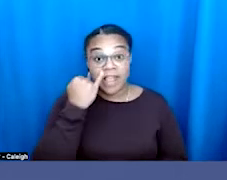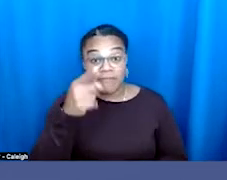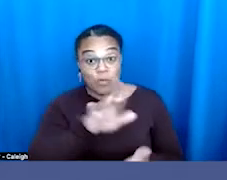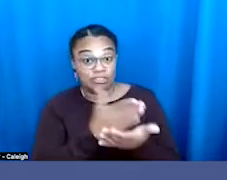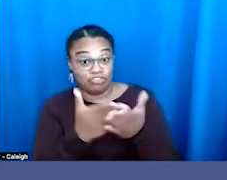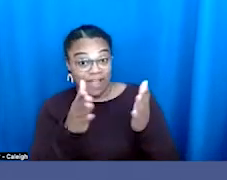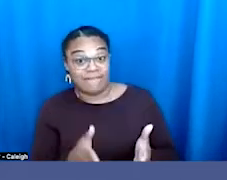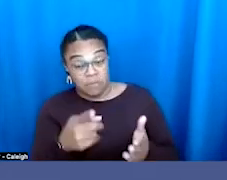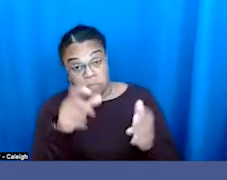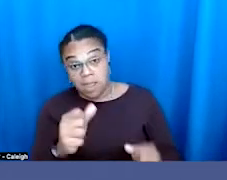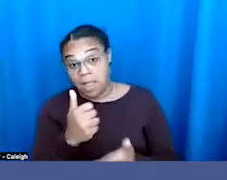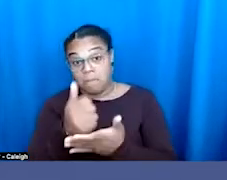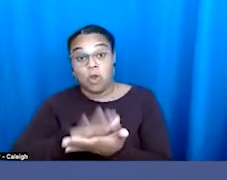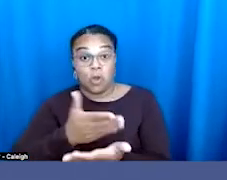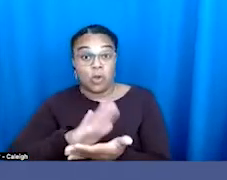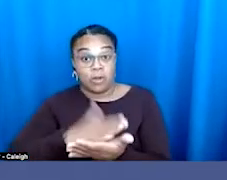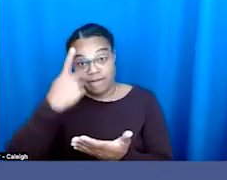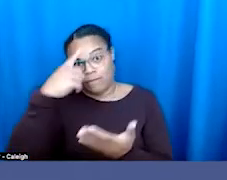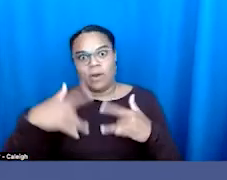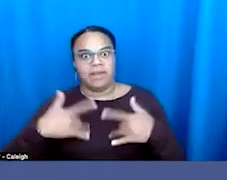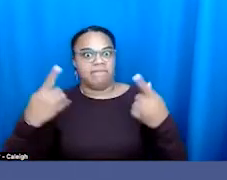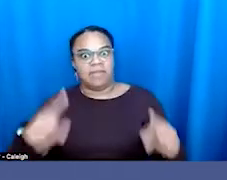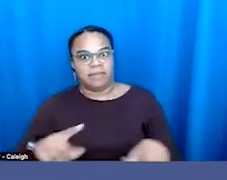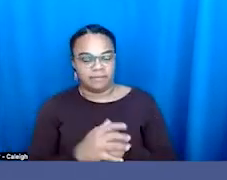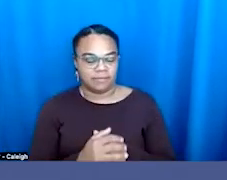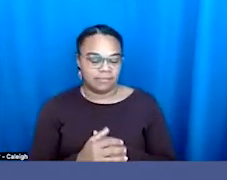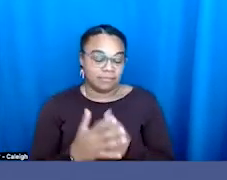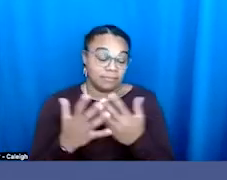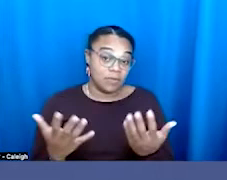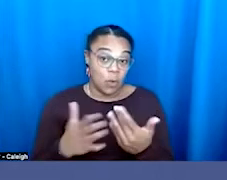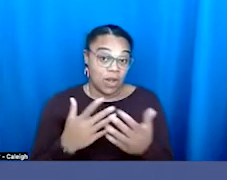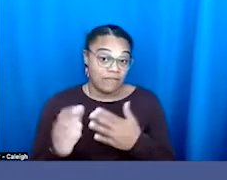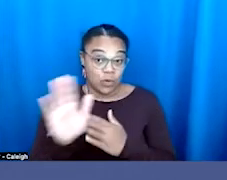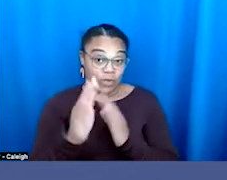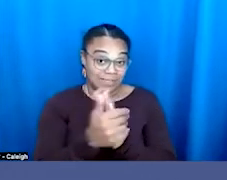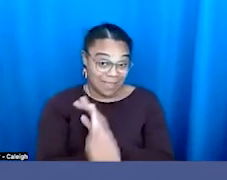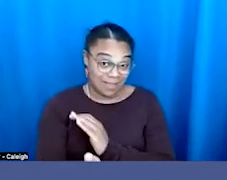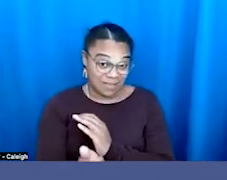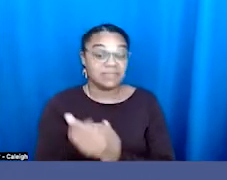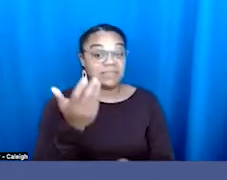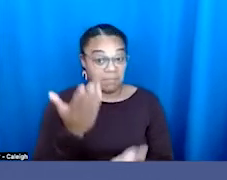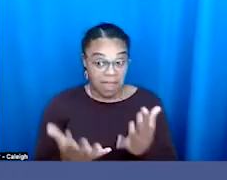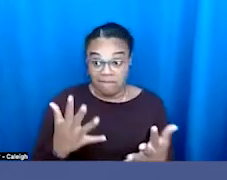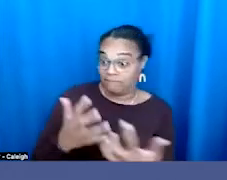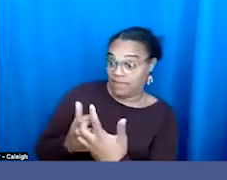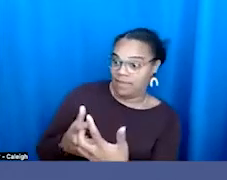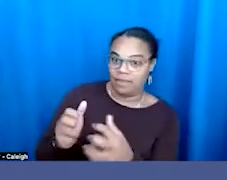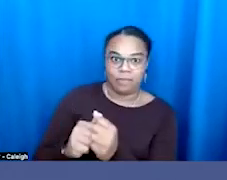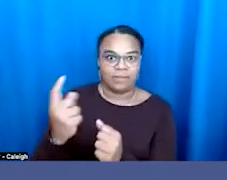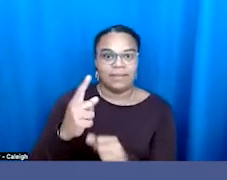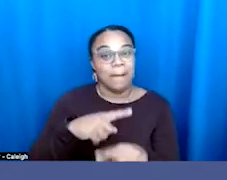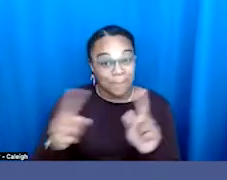Whatever skill set you have, there's probably some kind of fit, but it might require actually talking to a human being at an